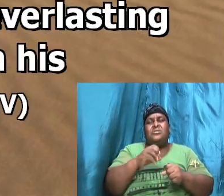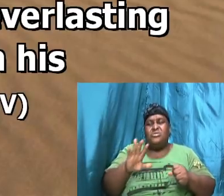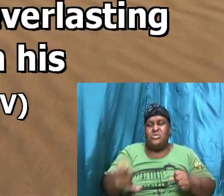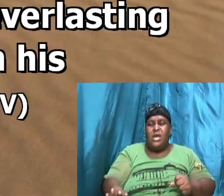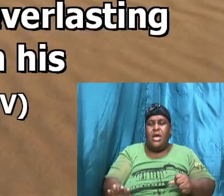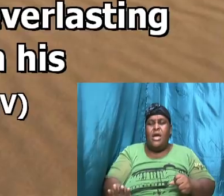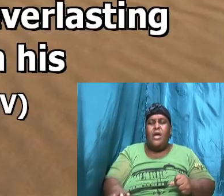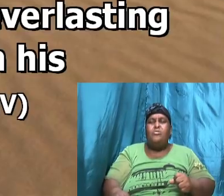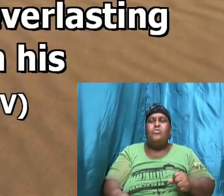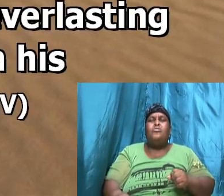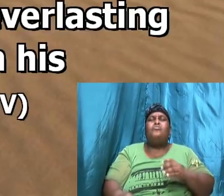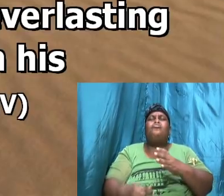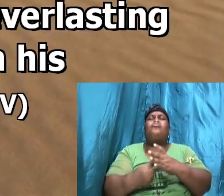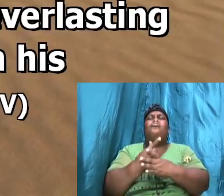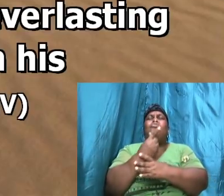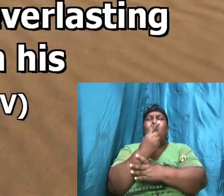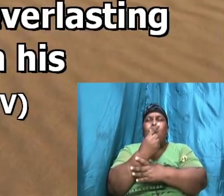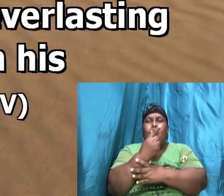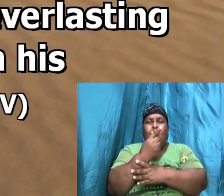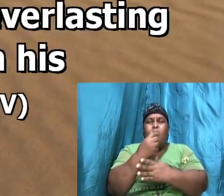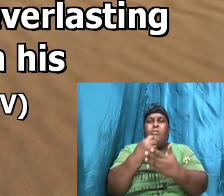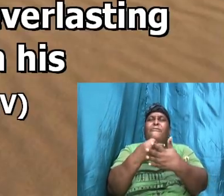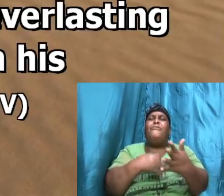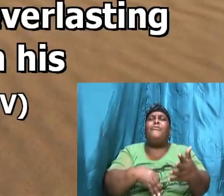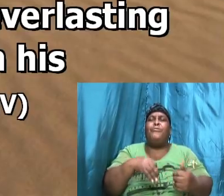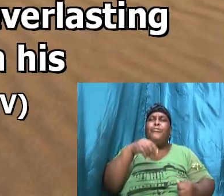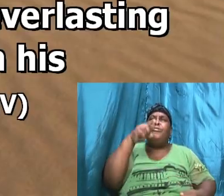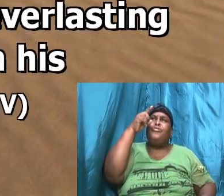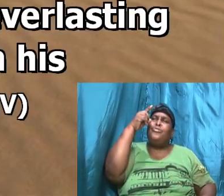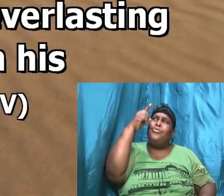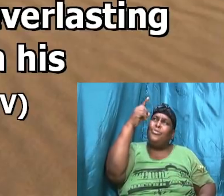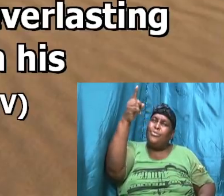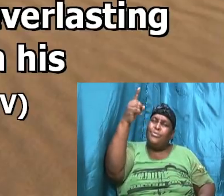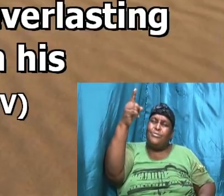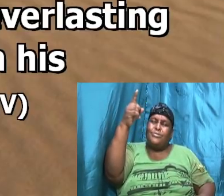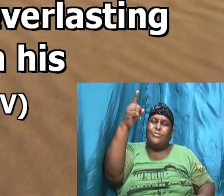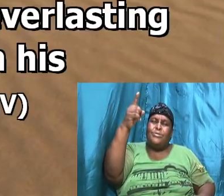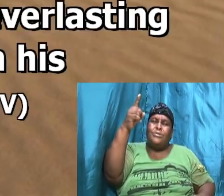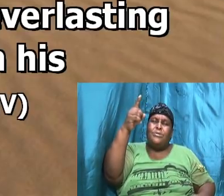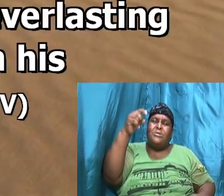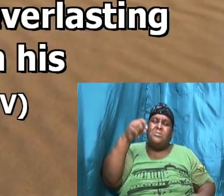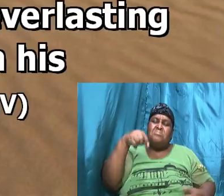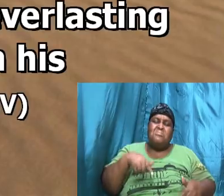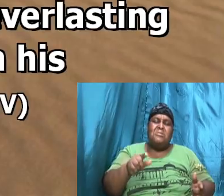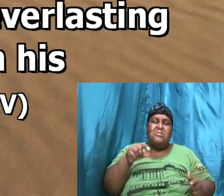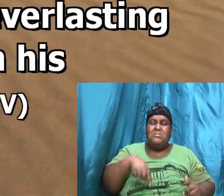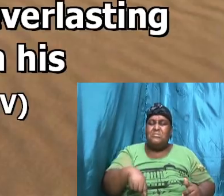your covenant with let this child be the promised child